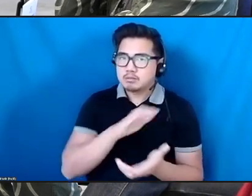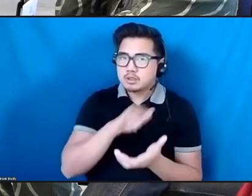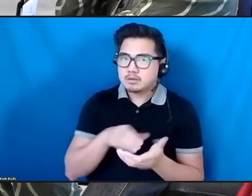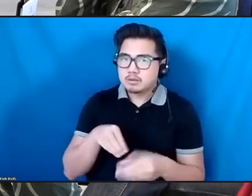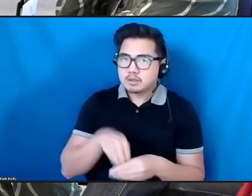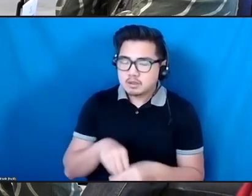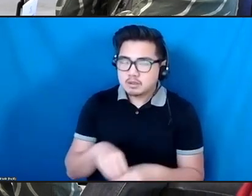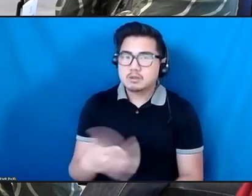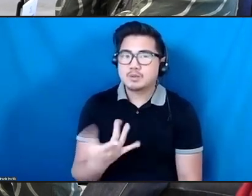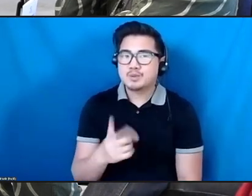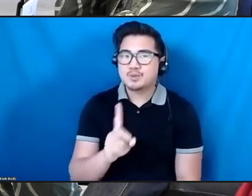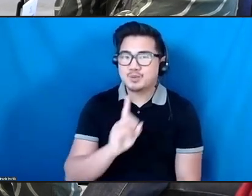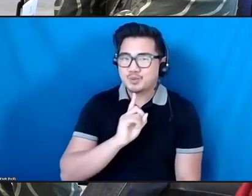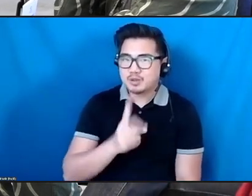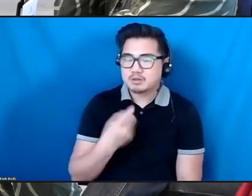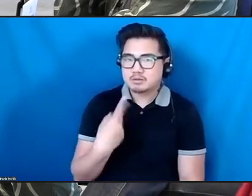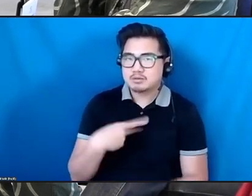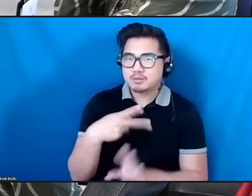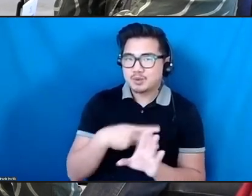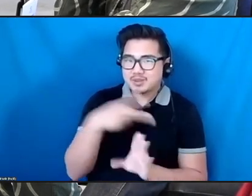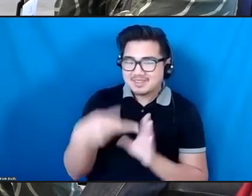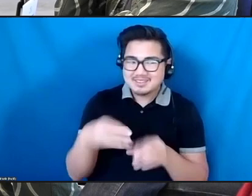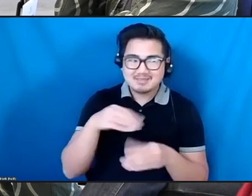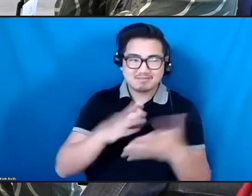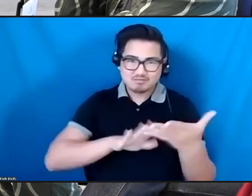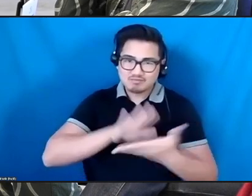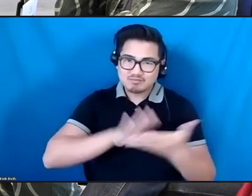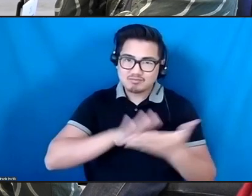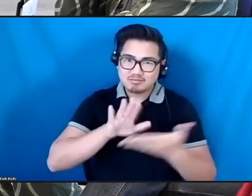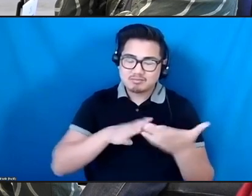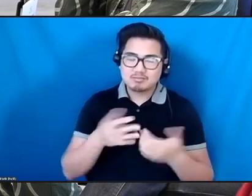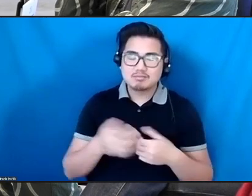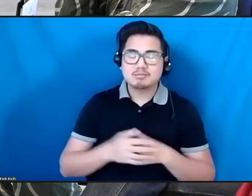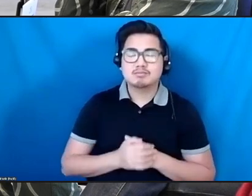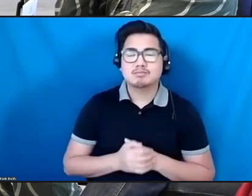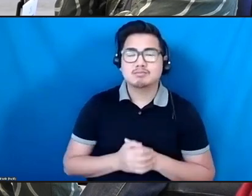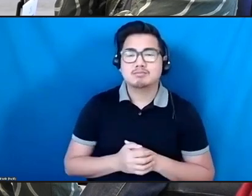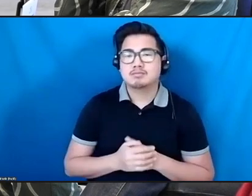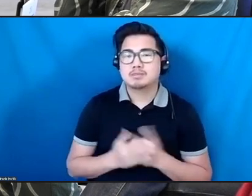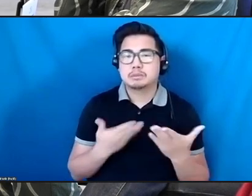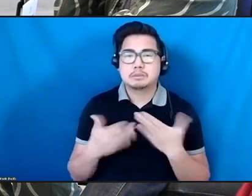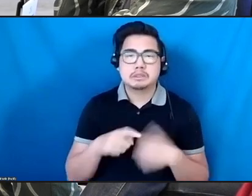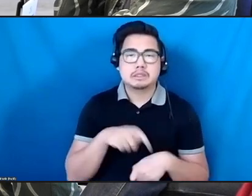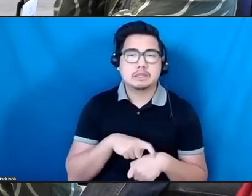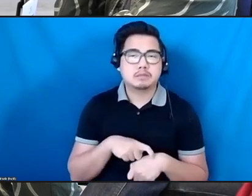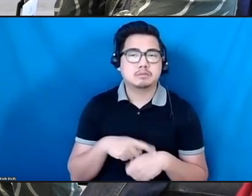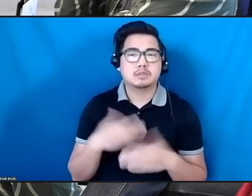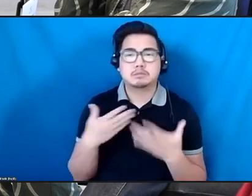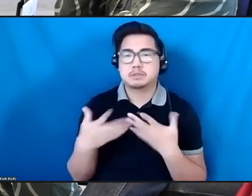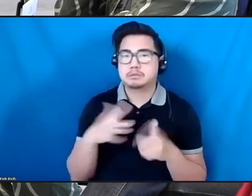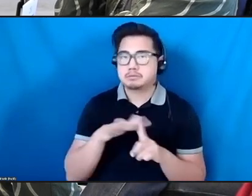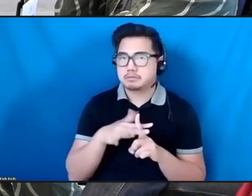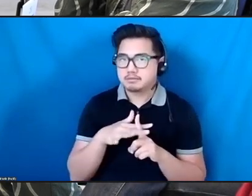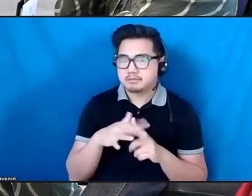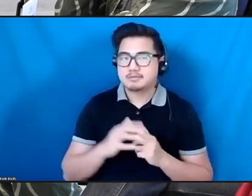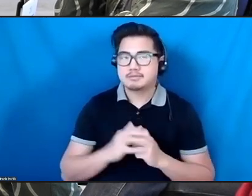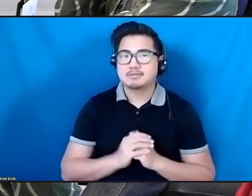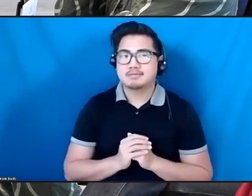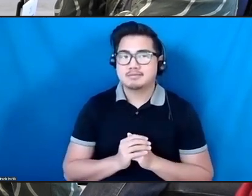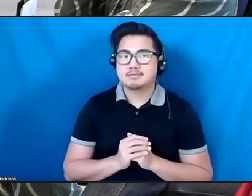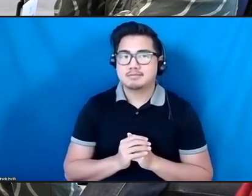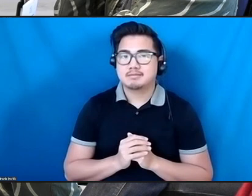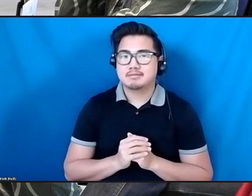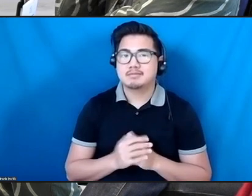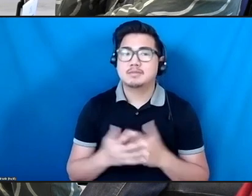when I think about also related to kind of post-pandemic or in the wake of the